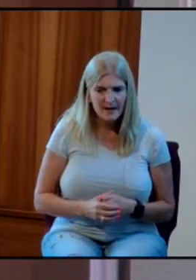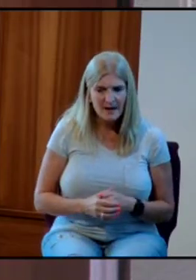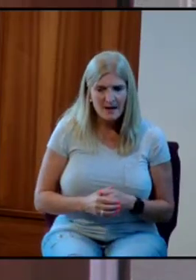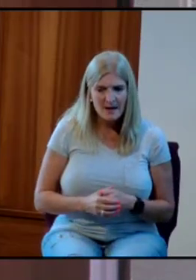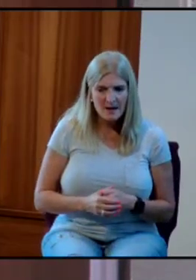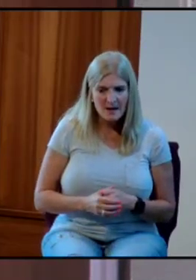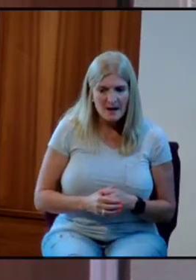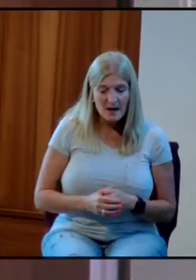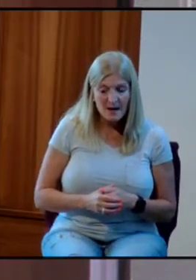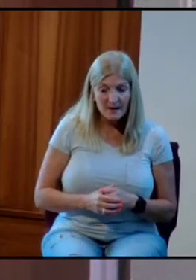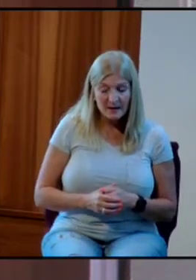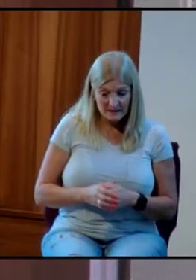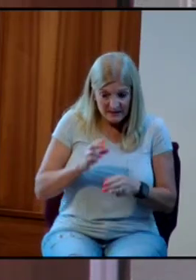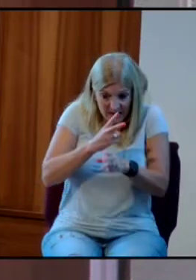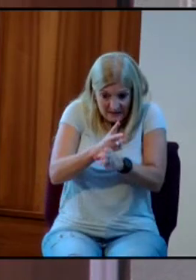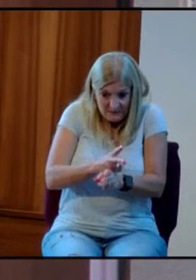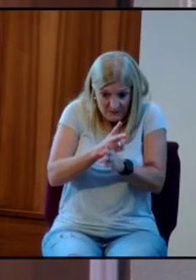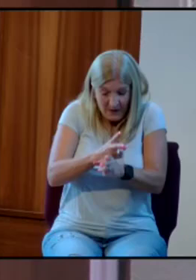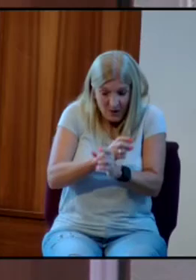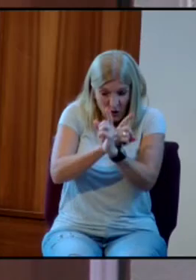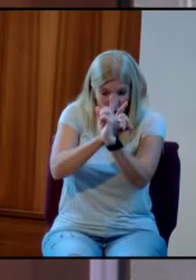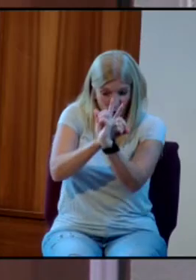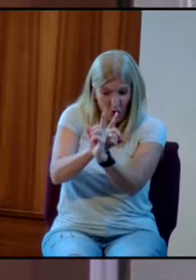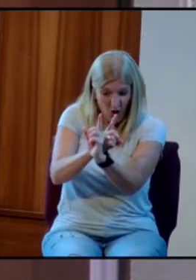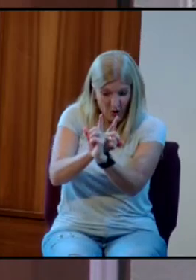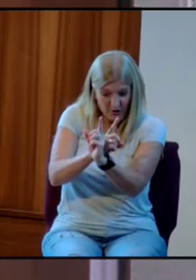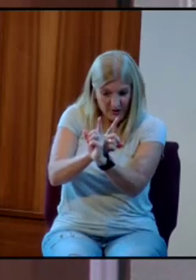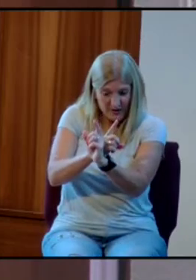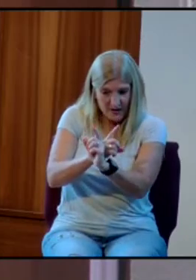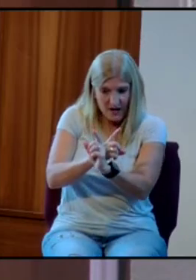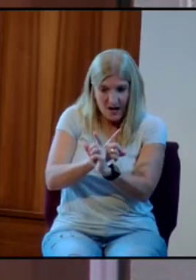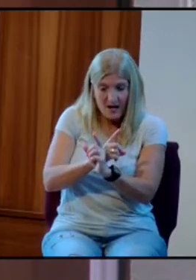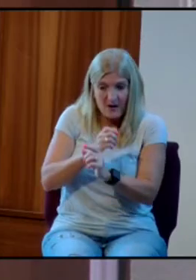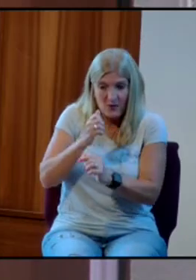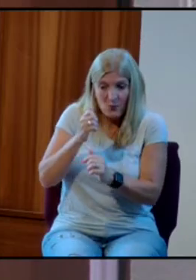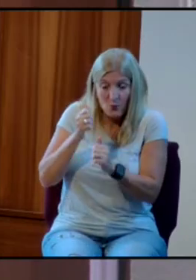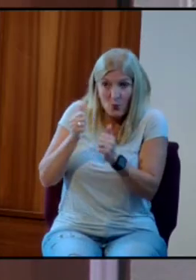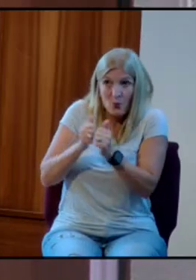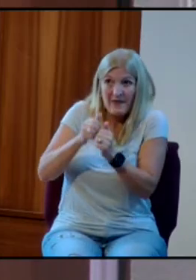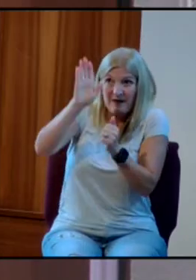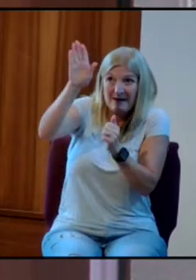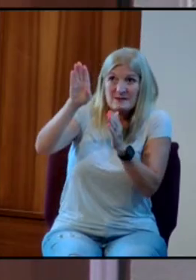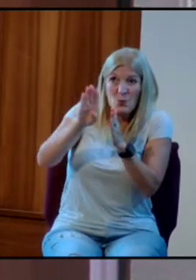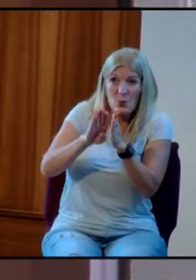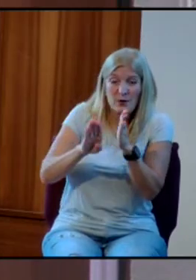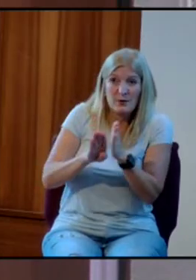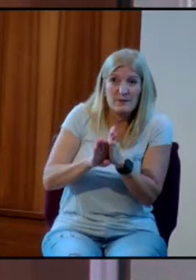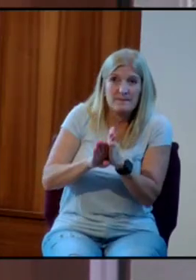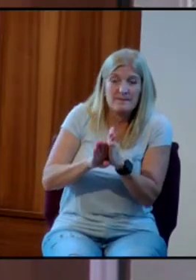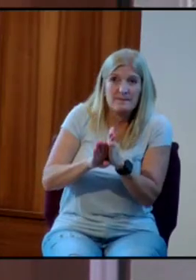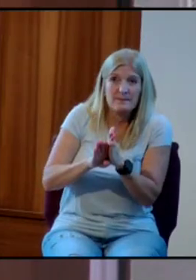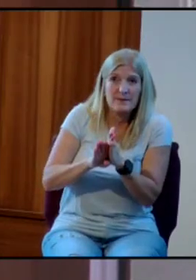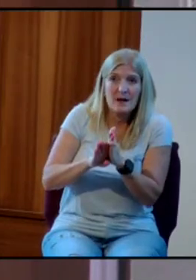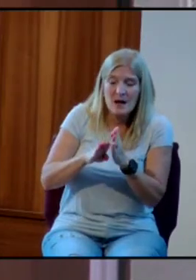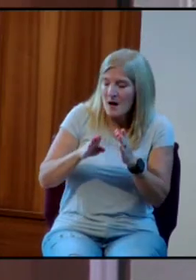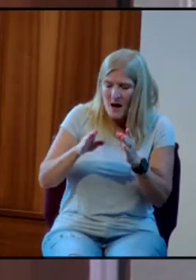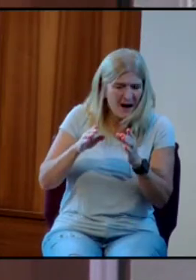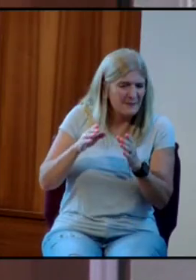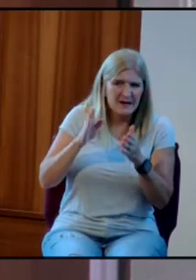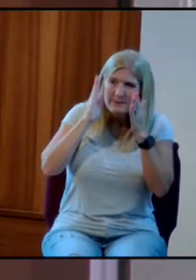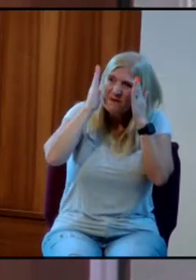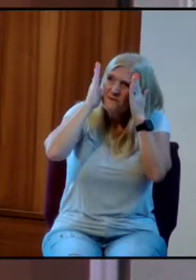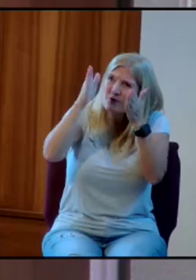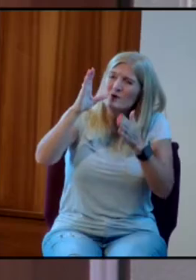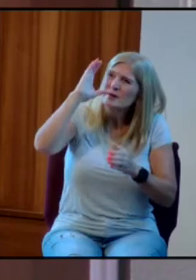it according to your word. With my whole heart I seek you. Let me not wander from your commandments.